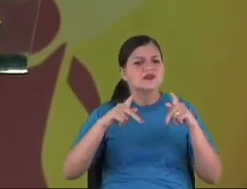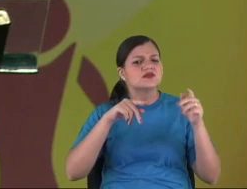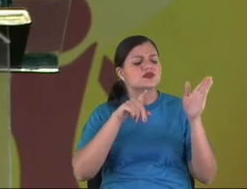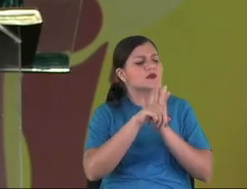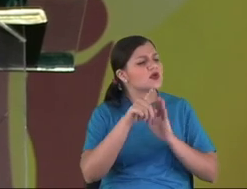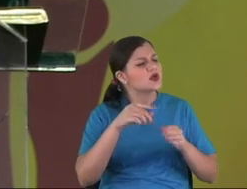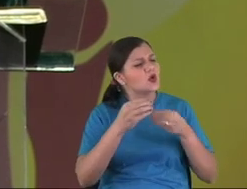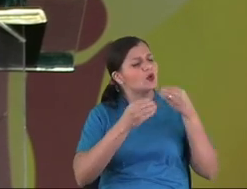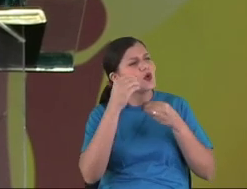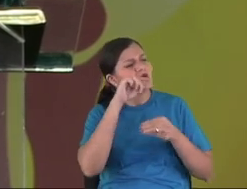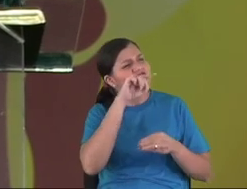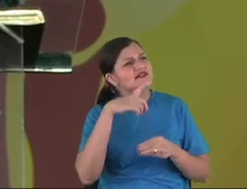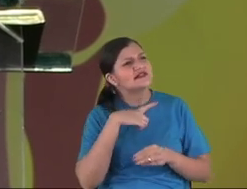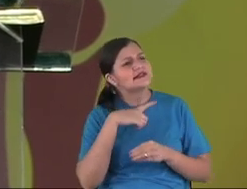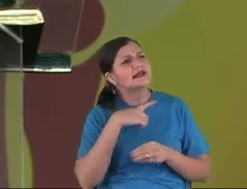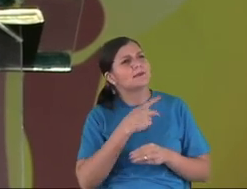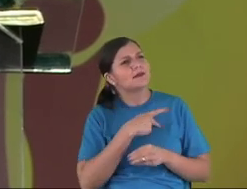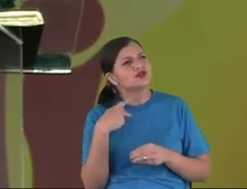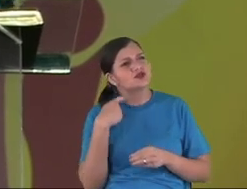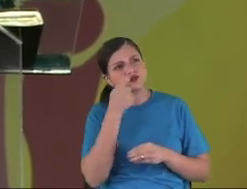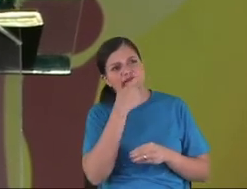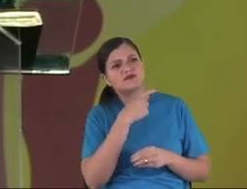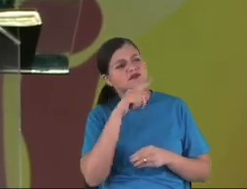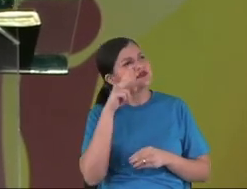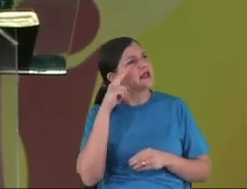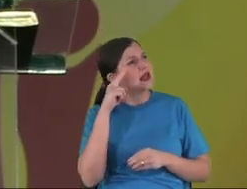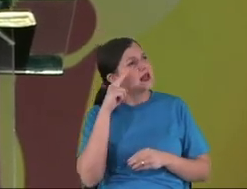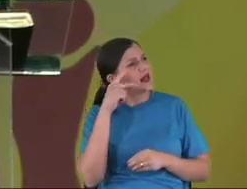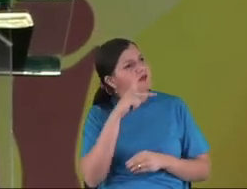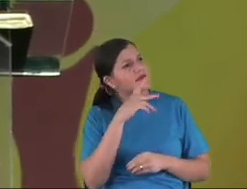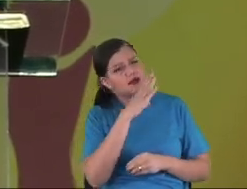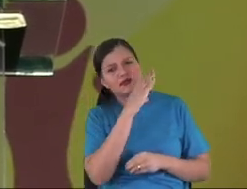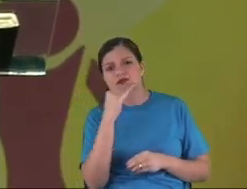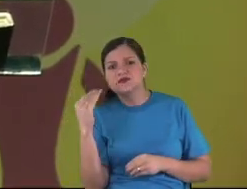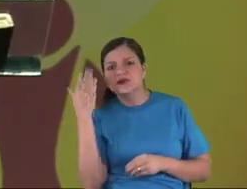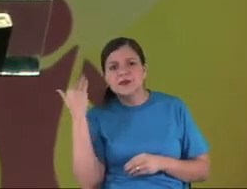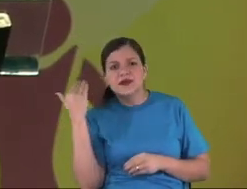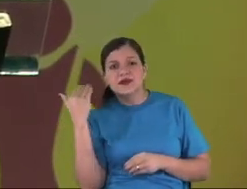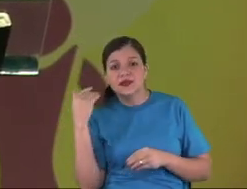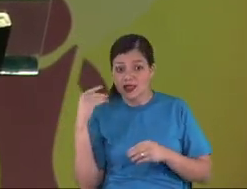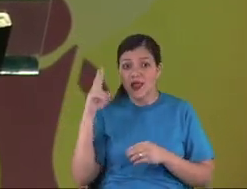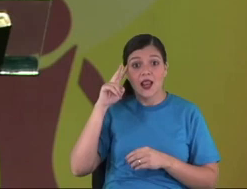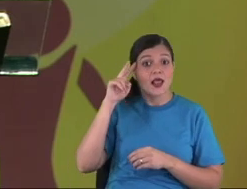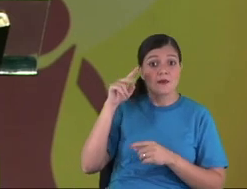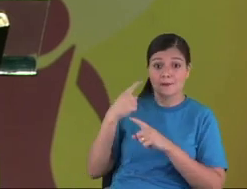Wow, you have many, many stories about your